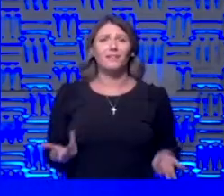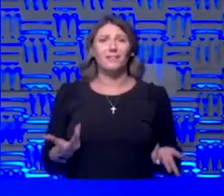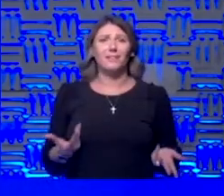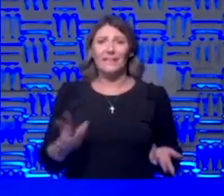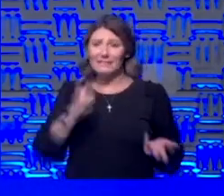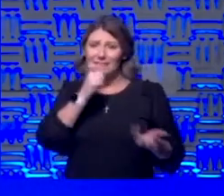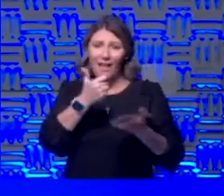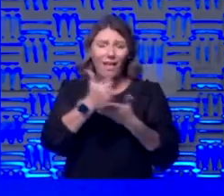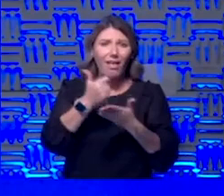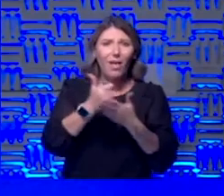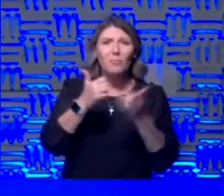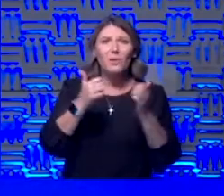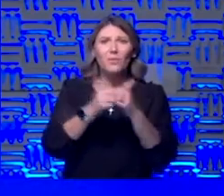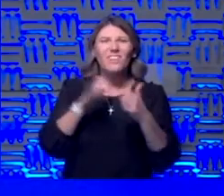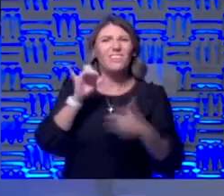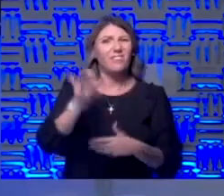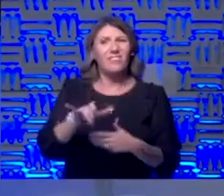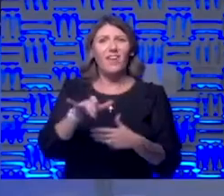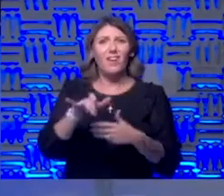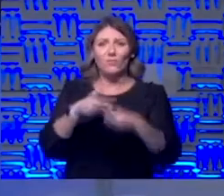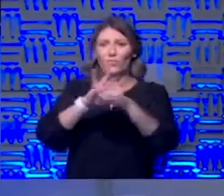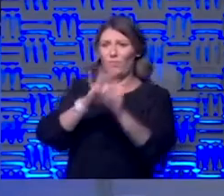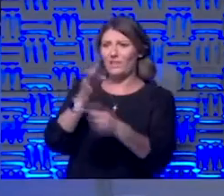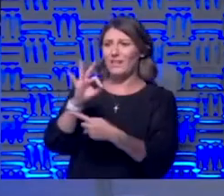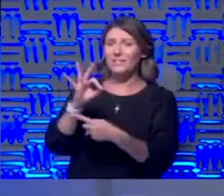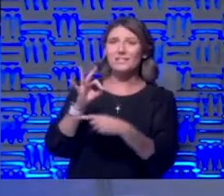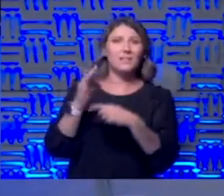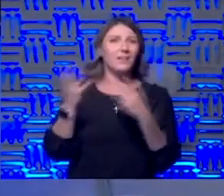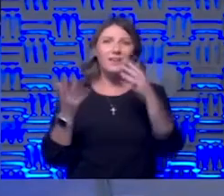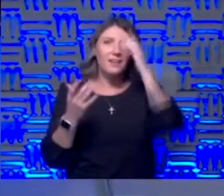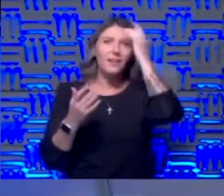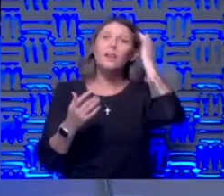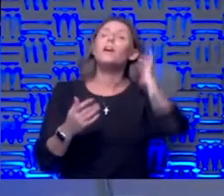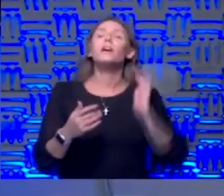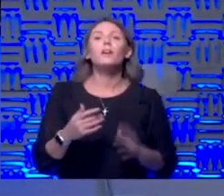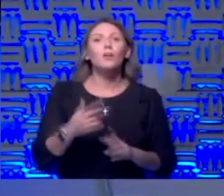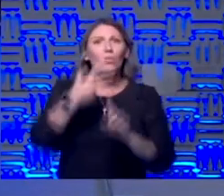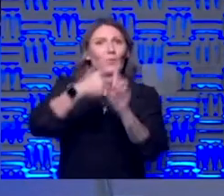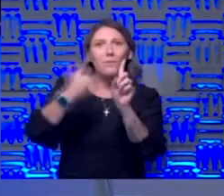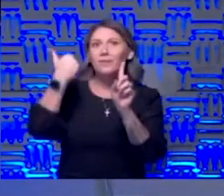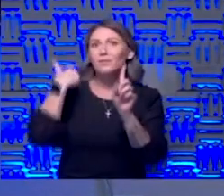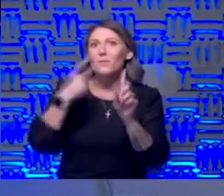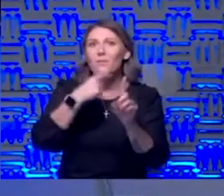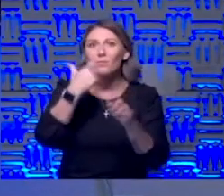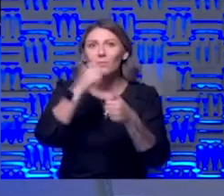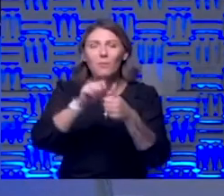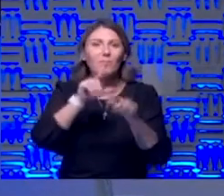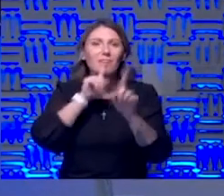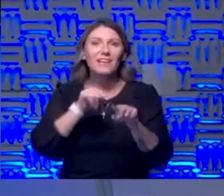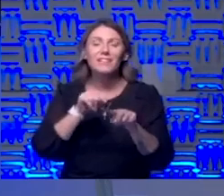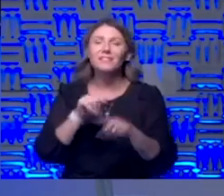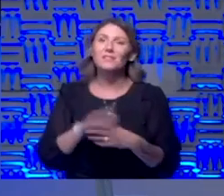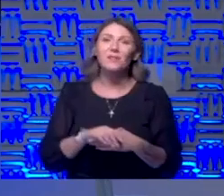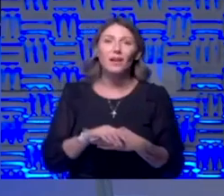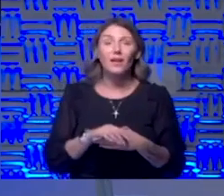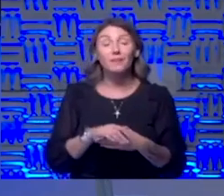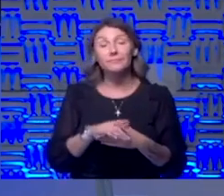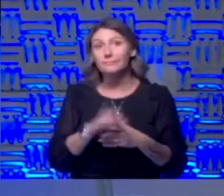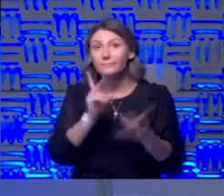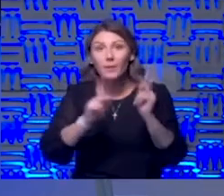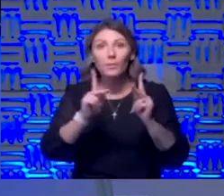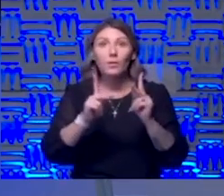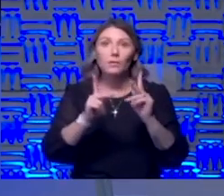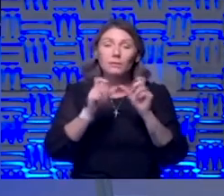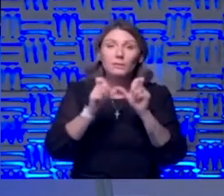coven i was wondering where that question came from again because i remember you answering this three months ago it continues to be uh brought up but